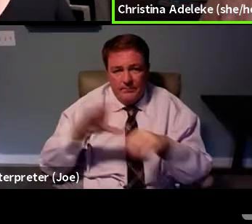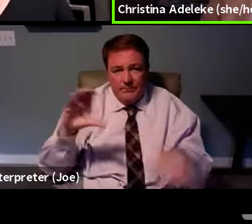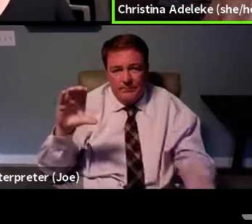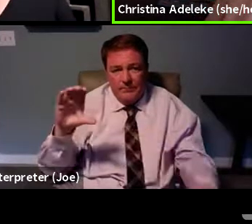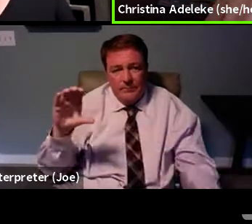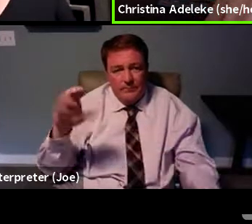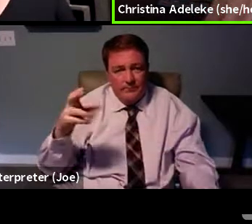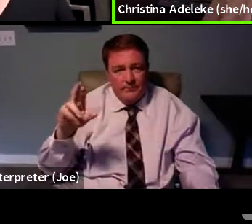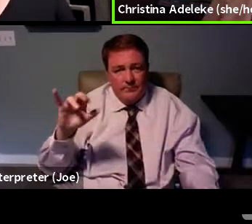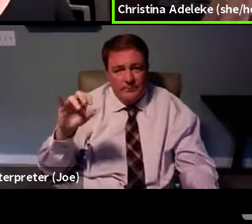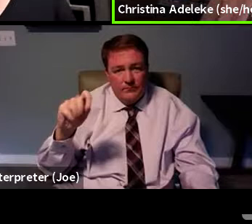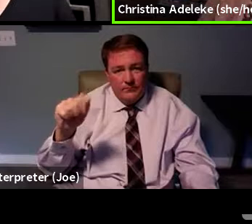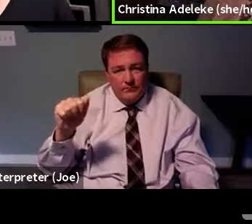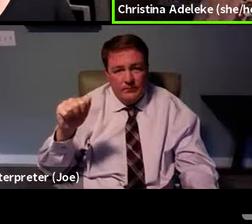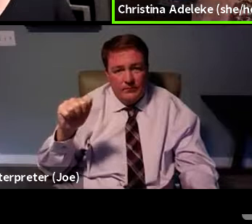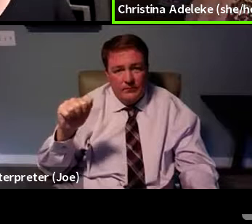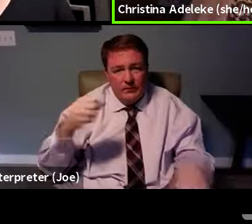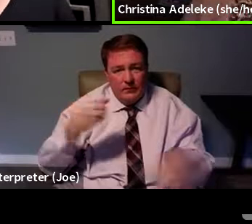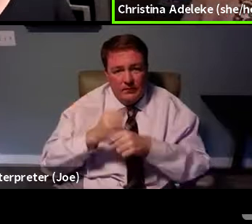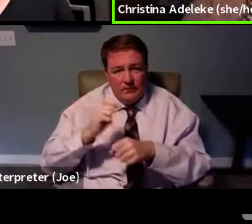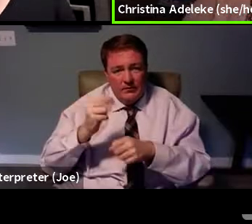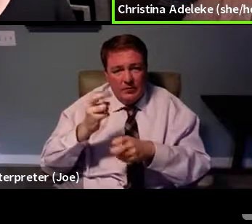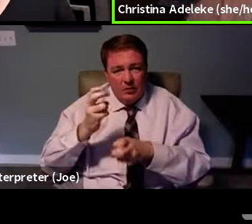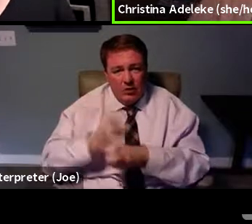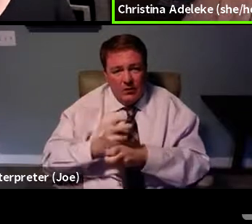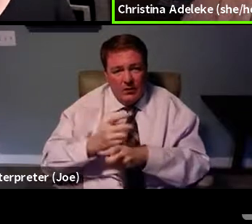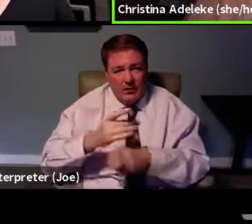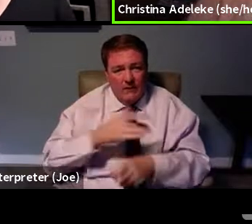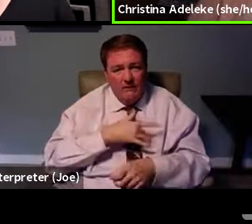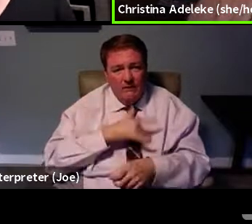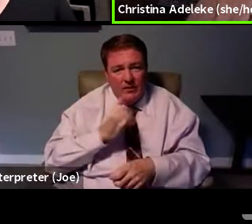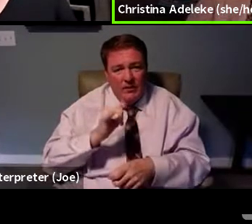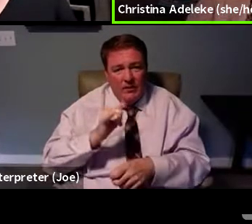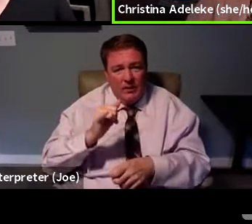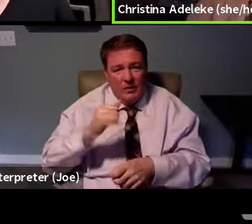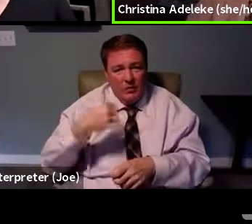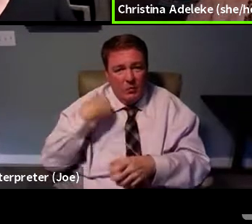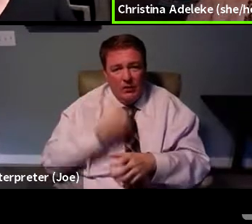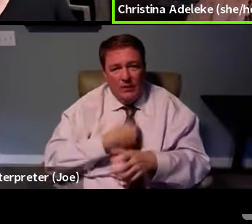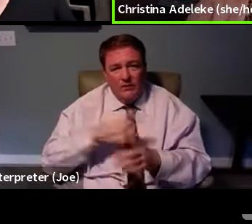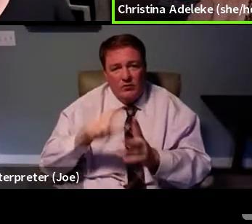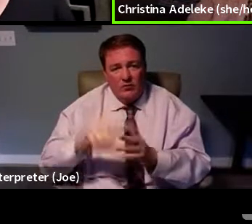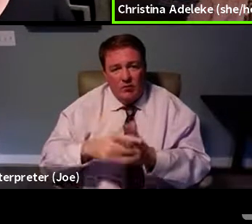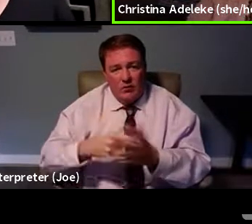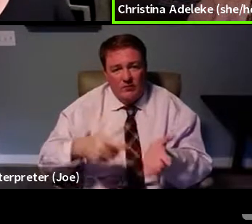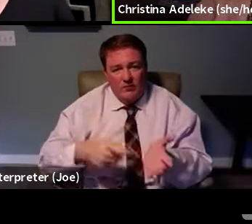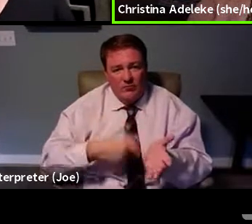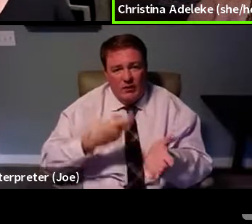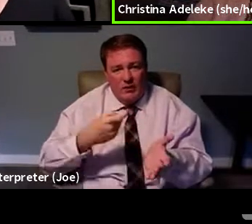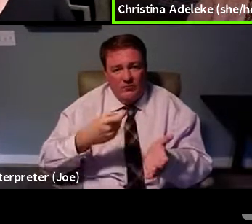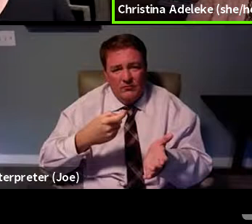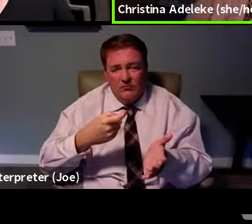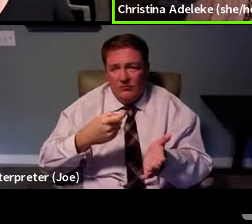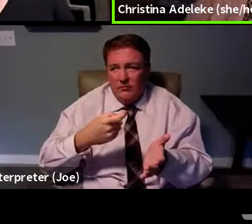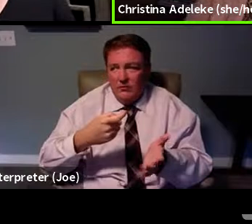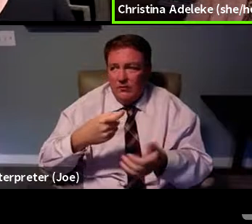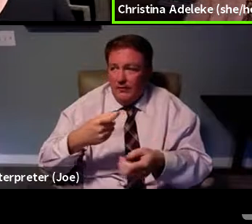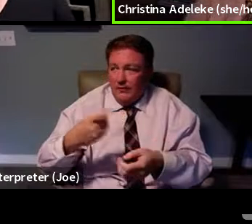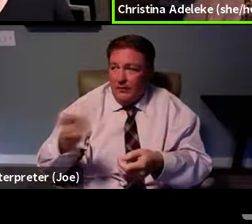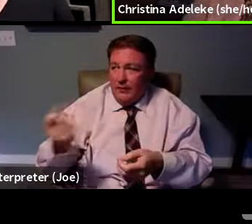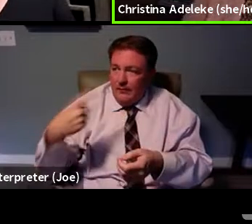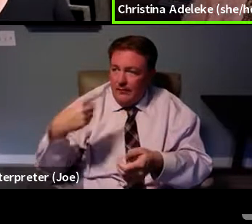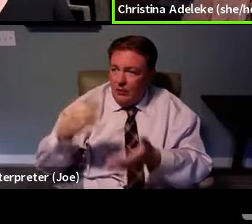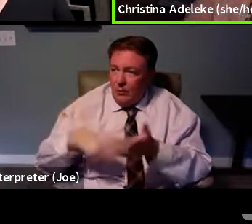It makes it hard. I feel like oftentimes we're having to start from scratch when we're having meetings. They're just like, let's PrEP. And it's like,